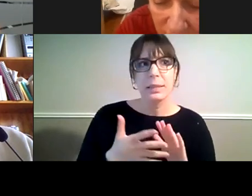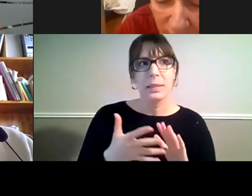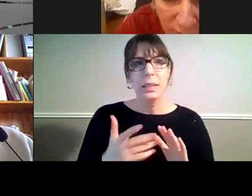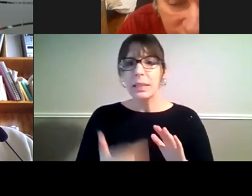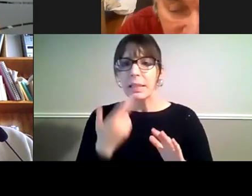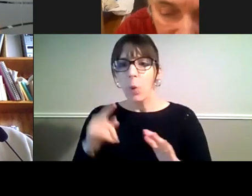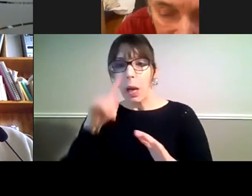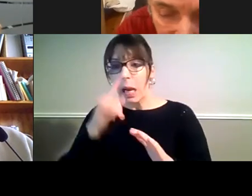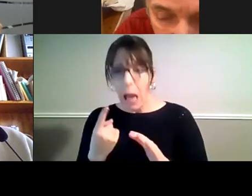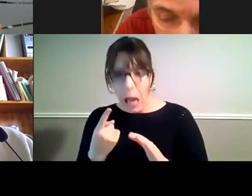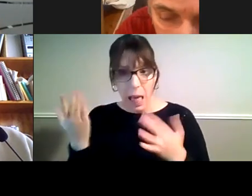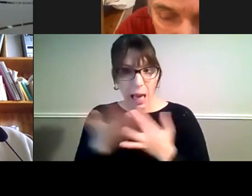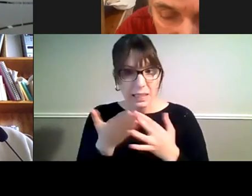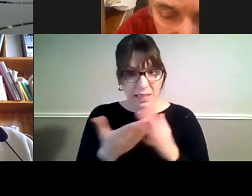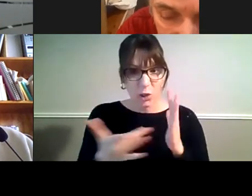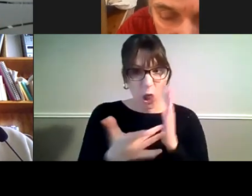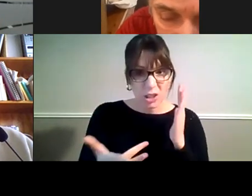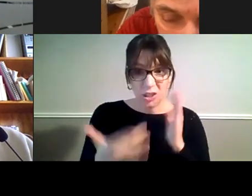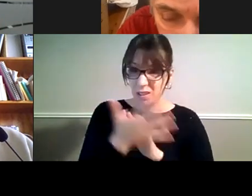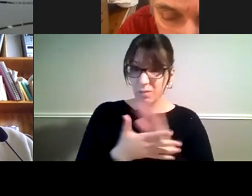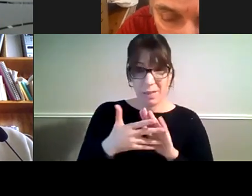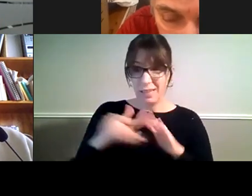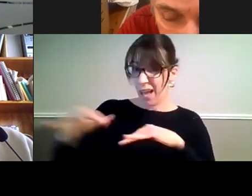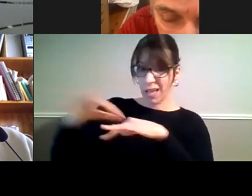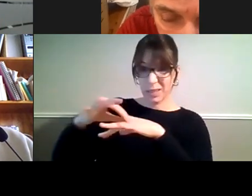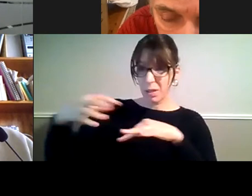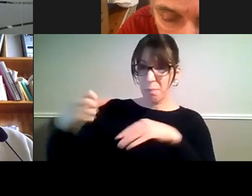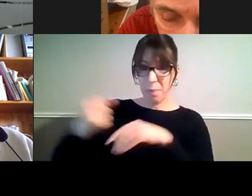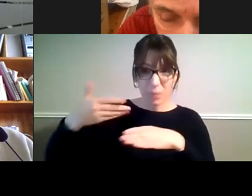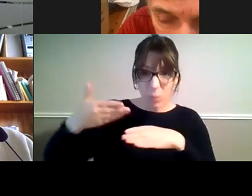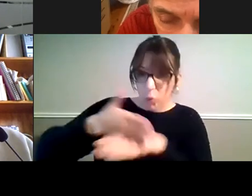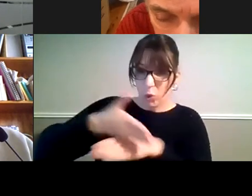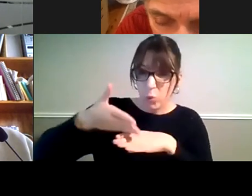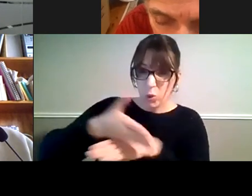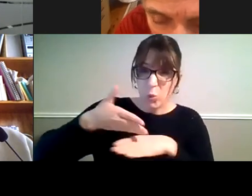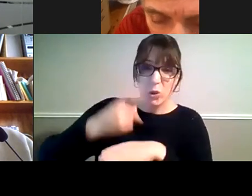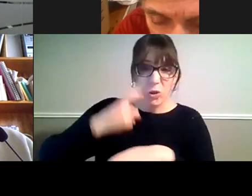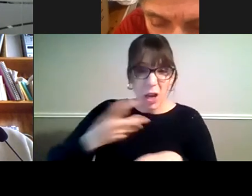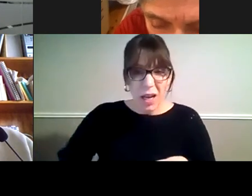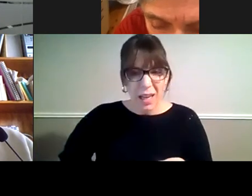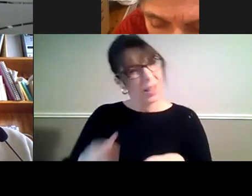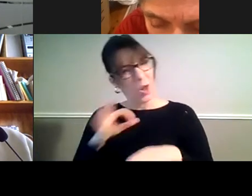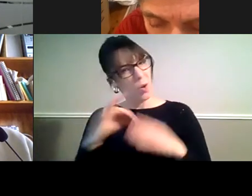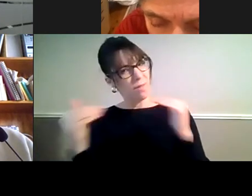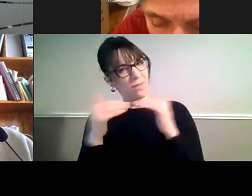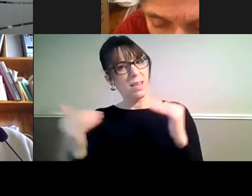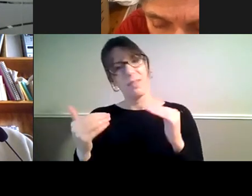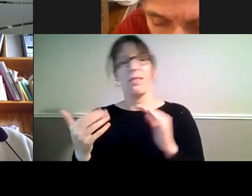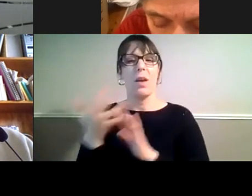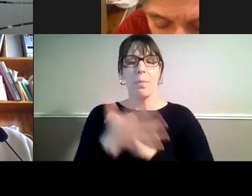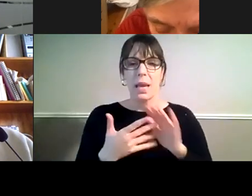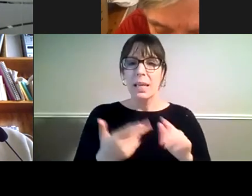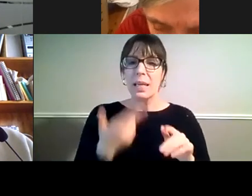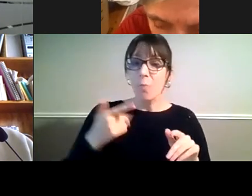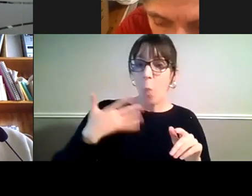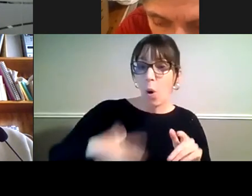technology meant that your husband had to work longer, that sounds pretty inequitable, doesn't it? That someone wants to retire